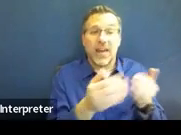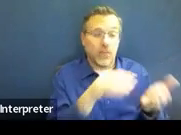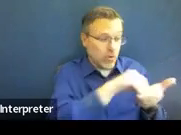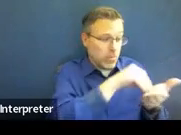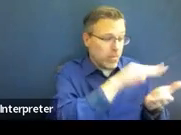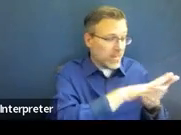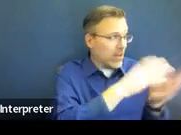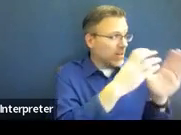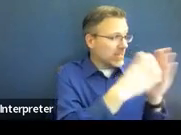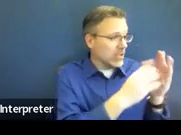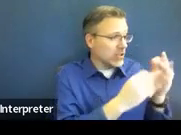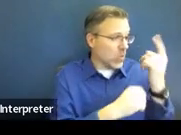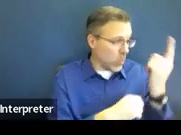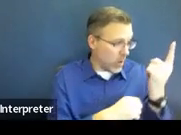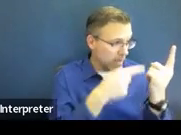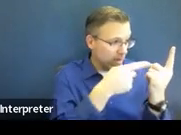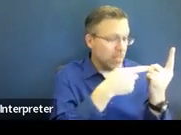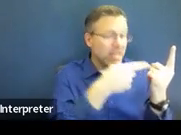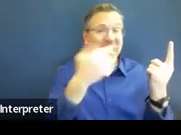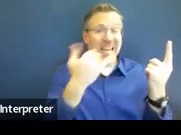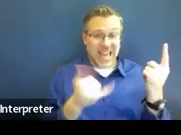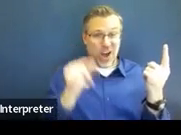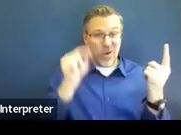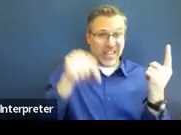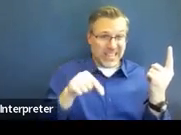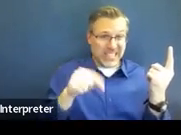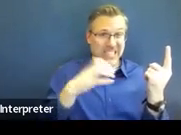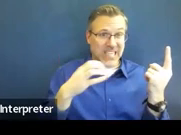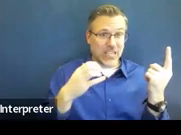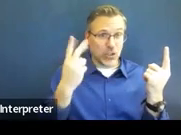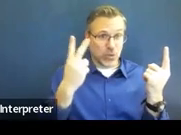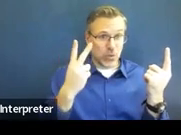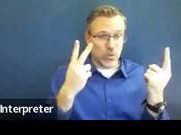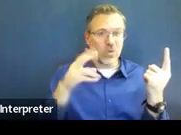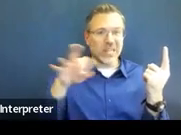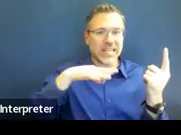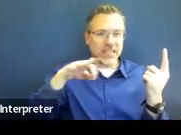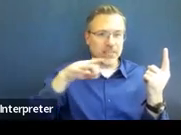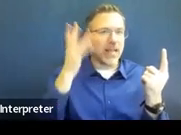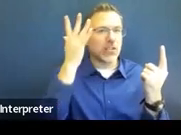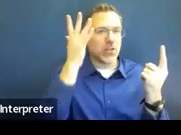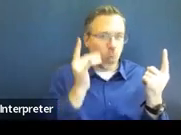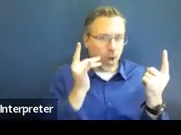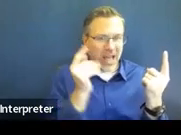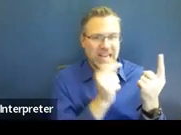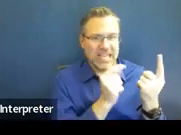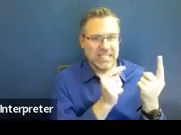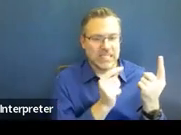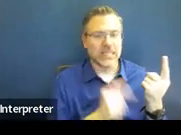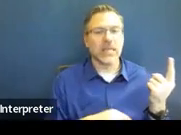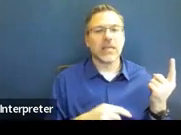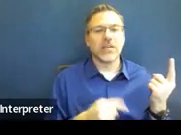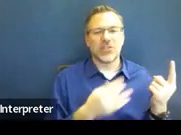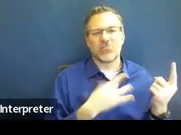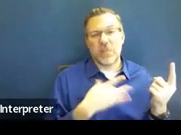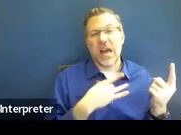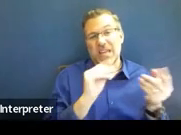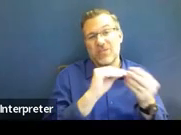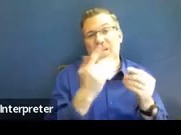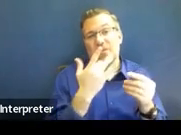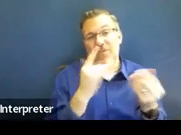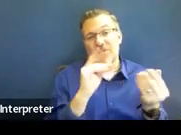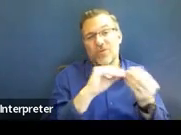you're explaining why you're doing those things that you put in section one. So and that's another reason I like to number it or